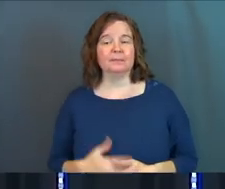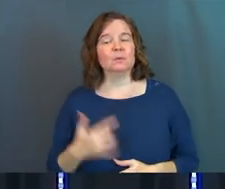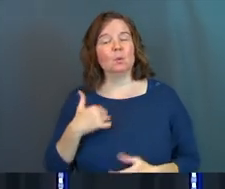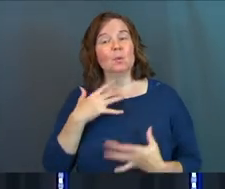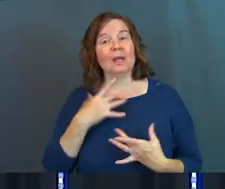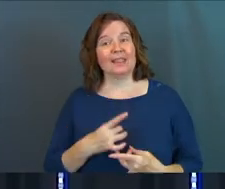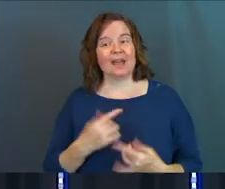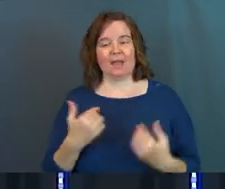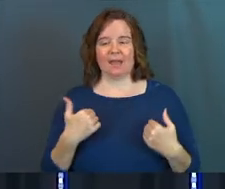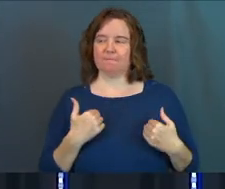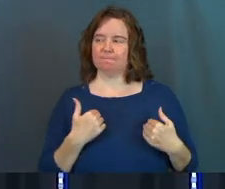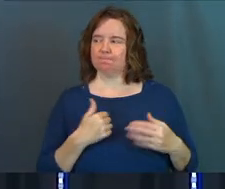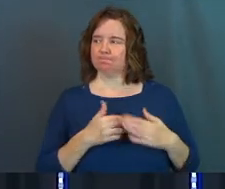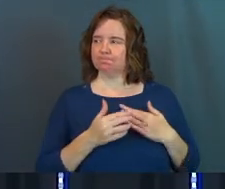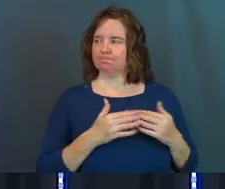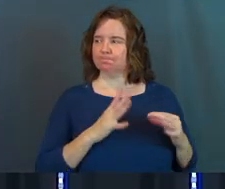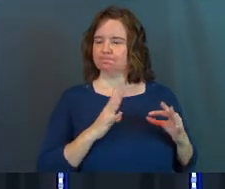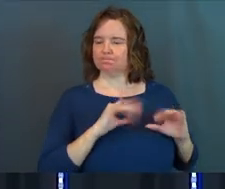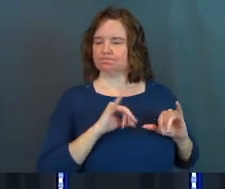We like what we have.